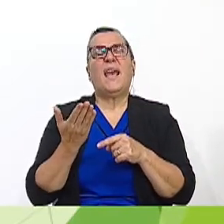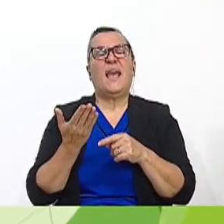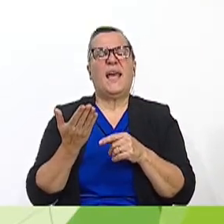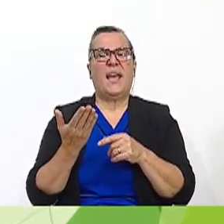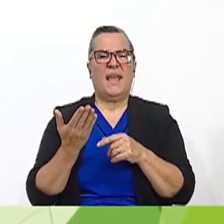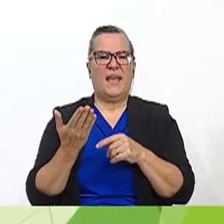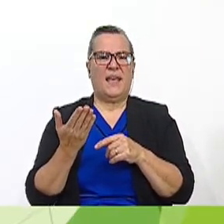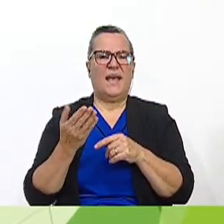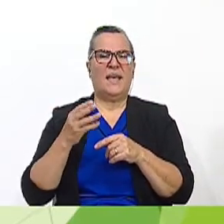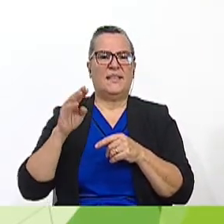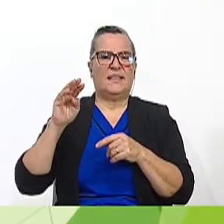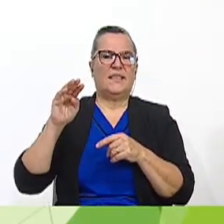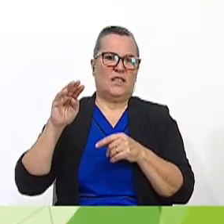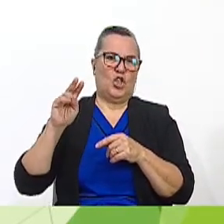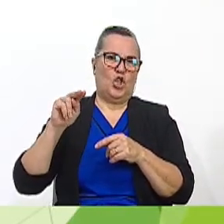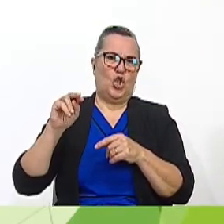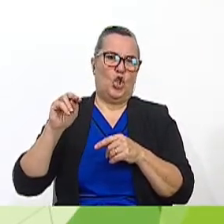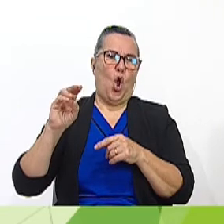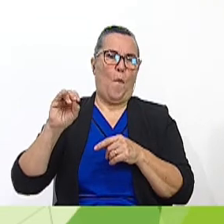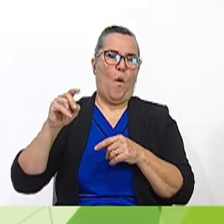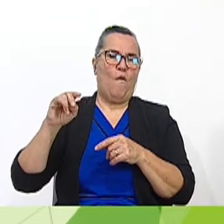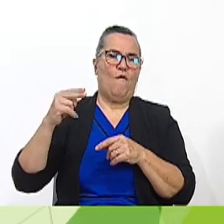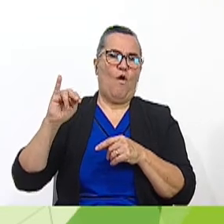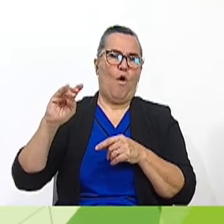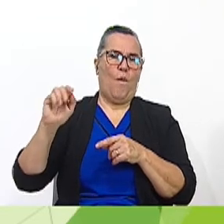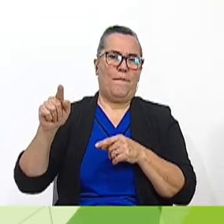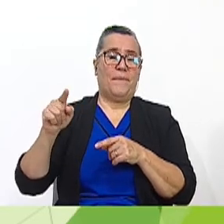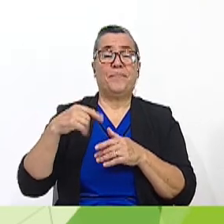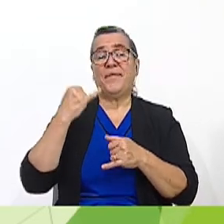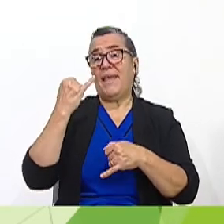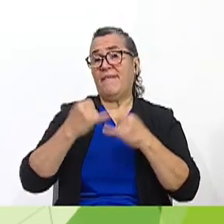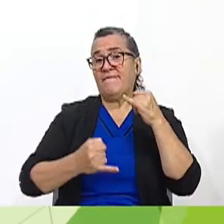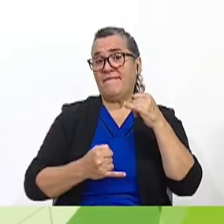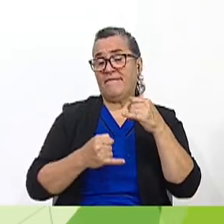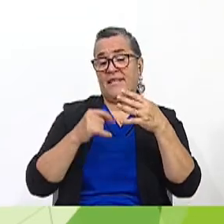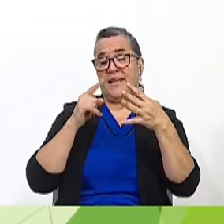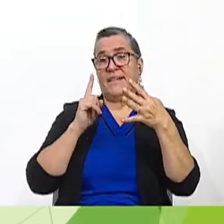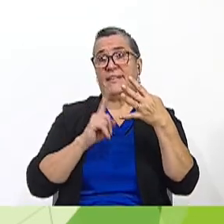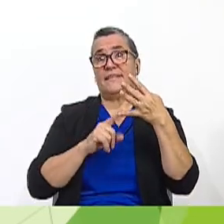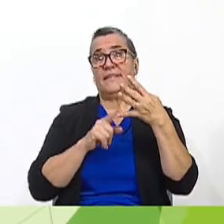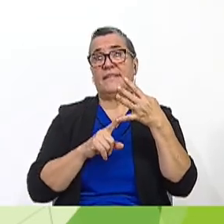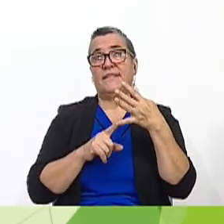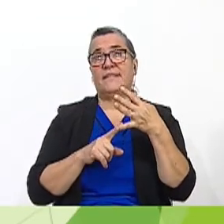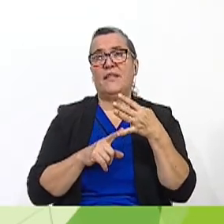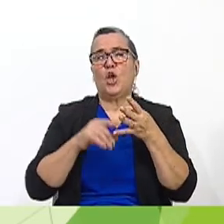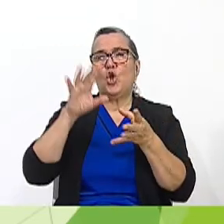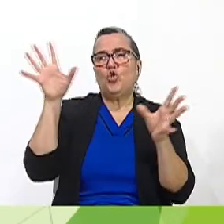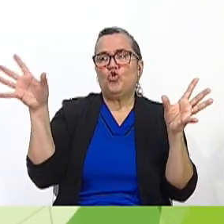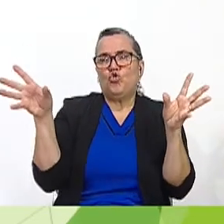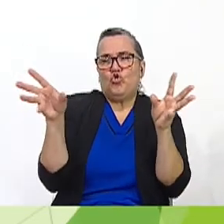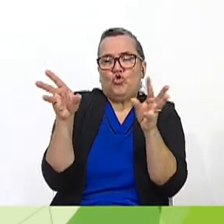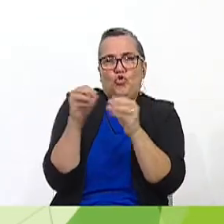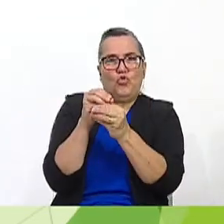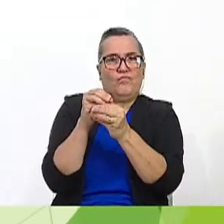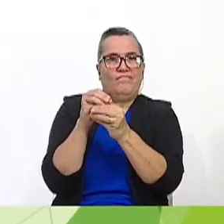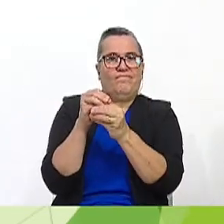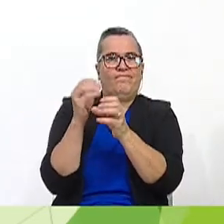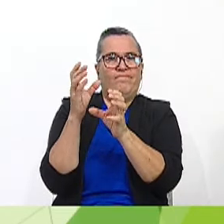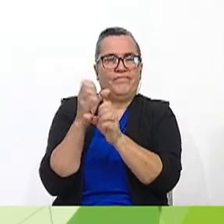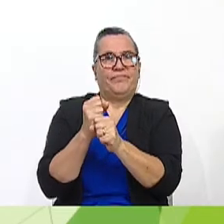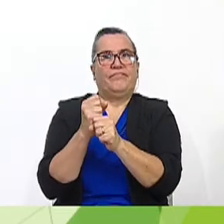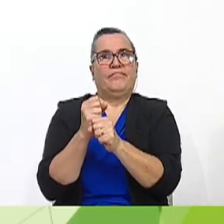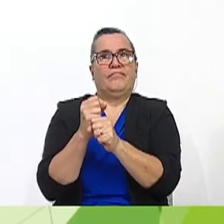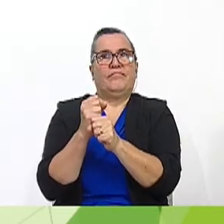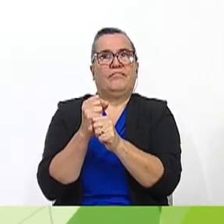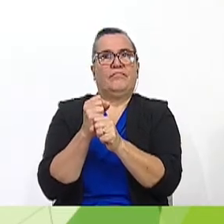Okay? Very good. And then, finally, you are going to summarize, uh, the